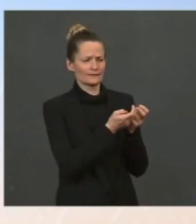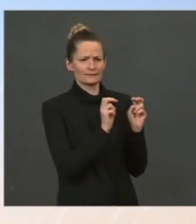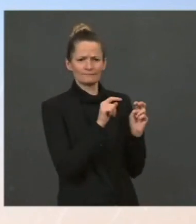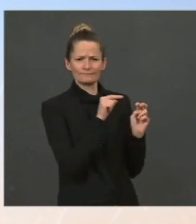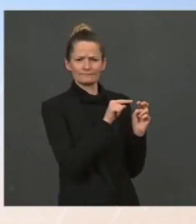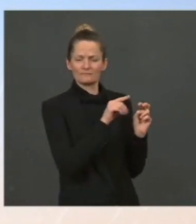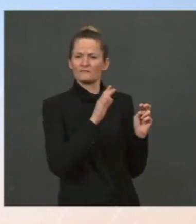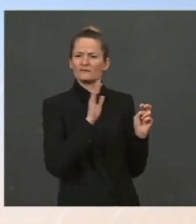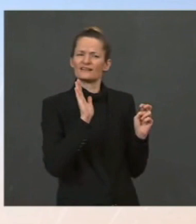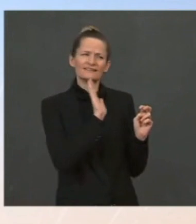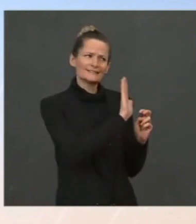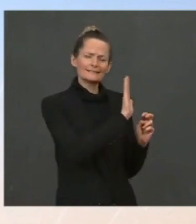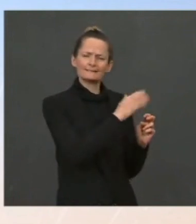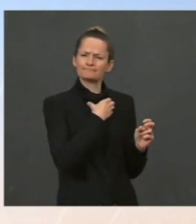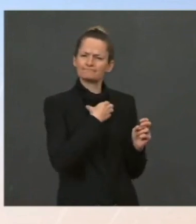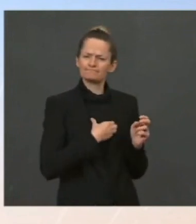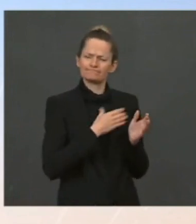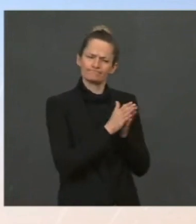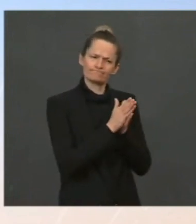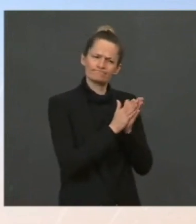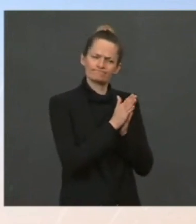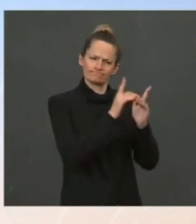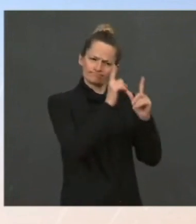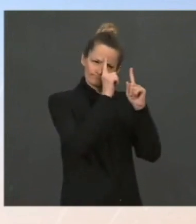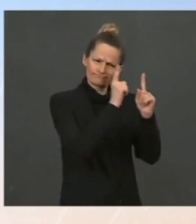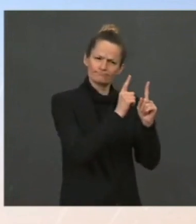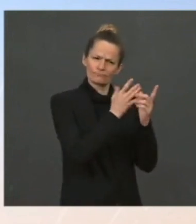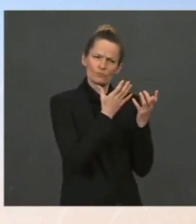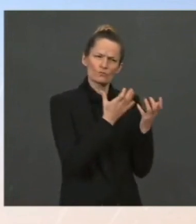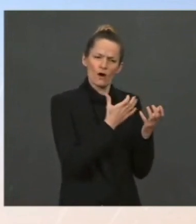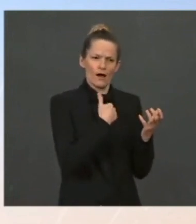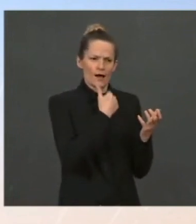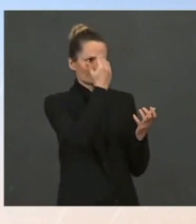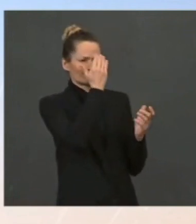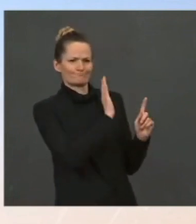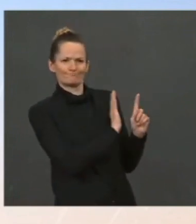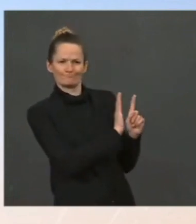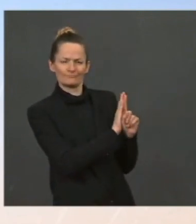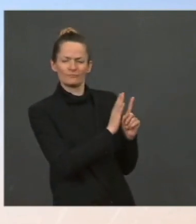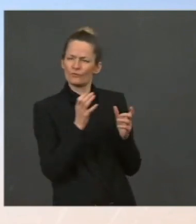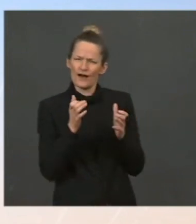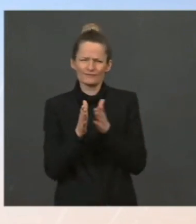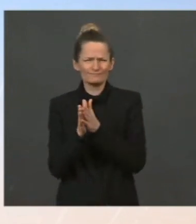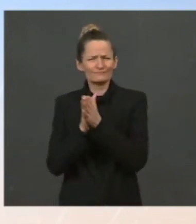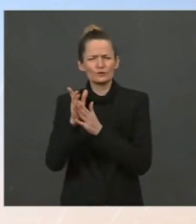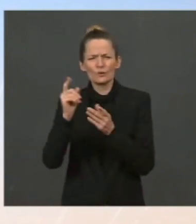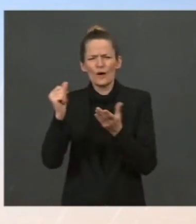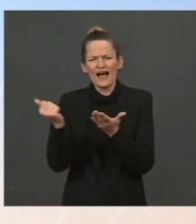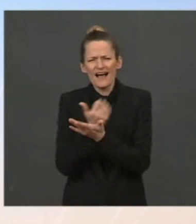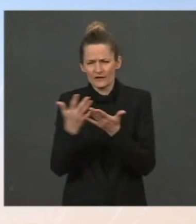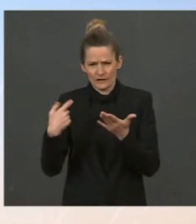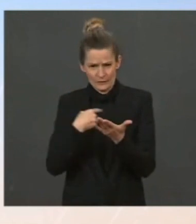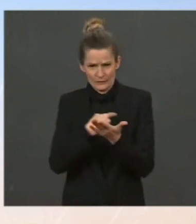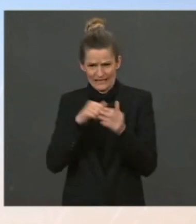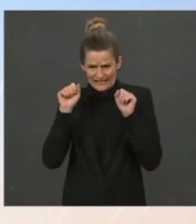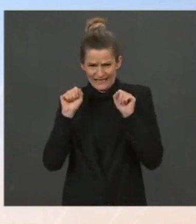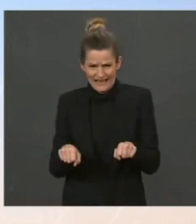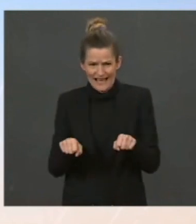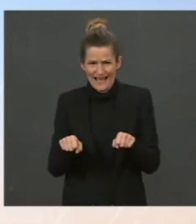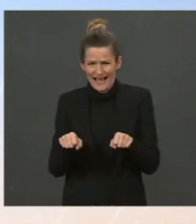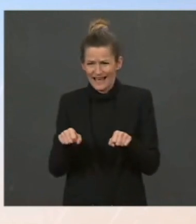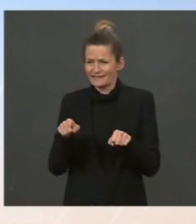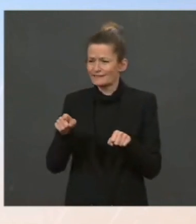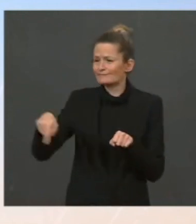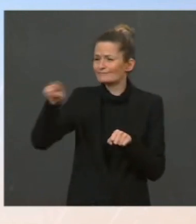to make sure that we are doing everything in our power to reduce burdens for real people and to give opportunity